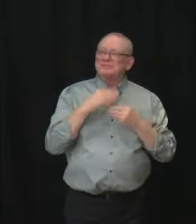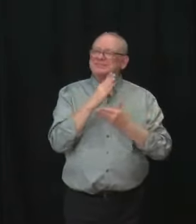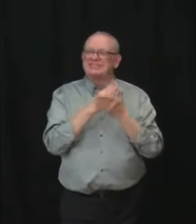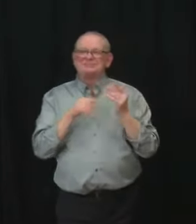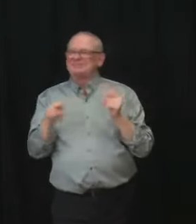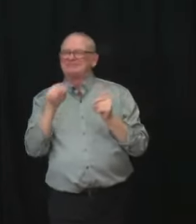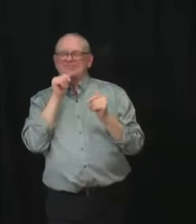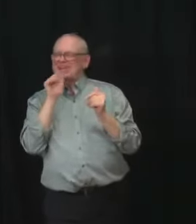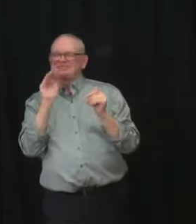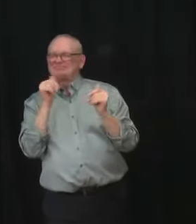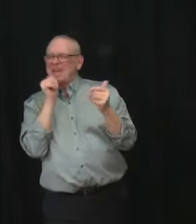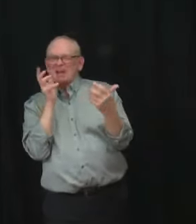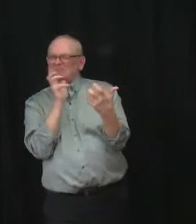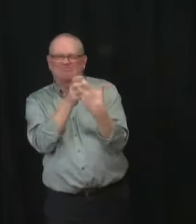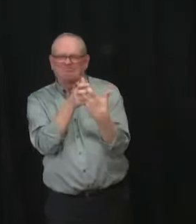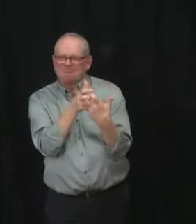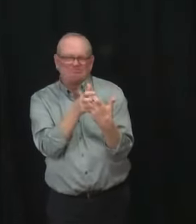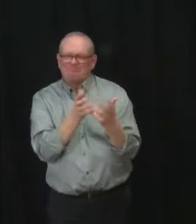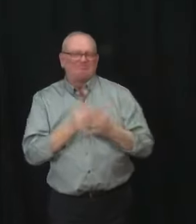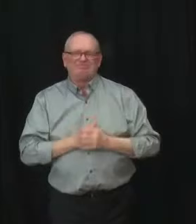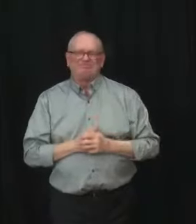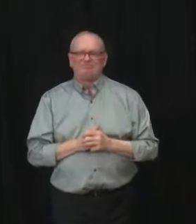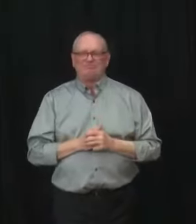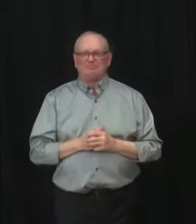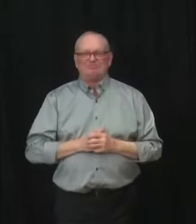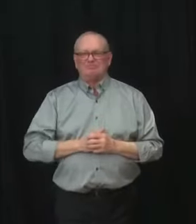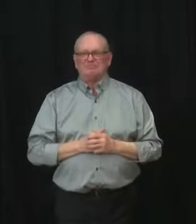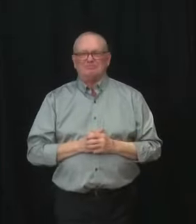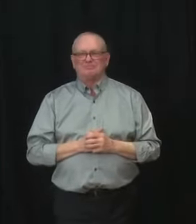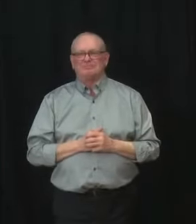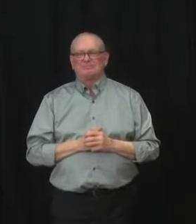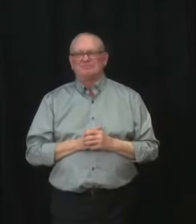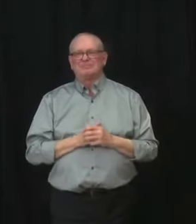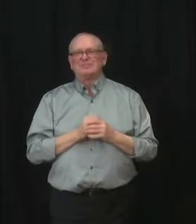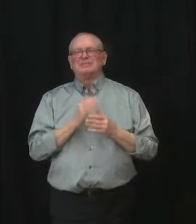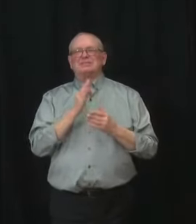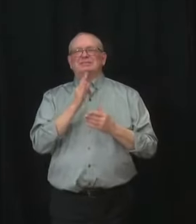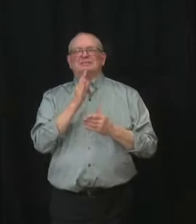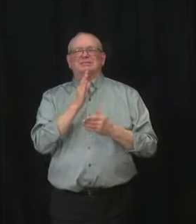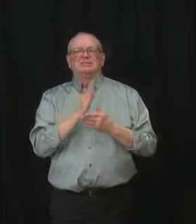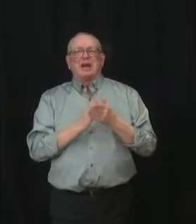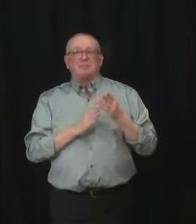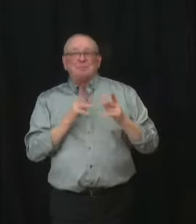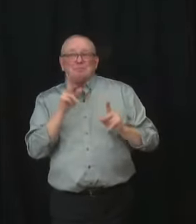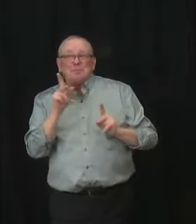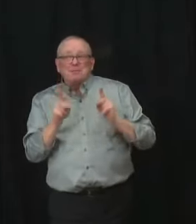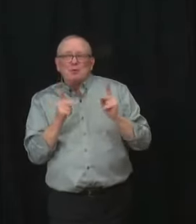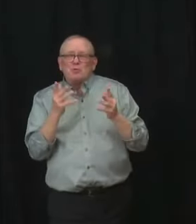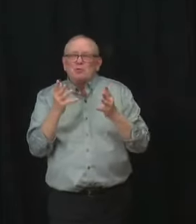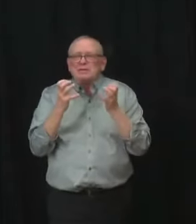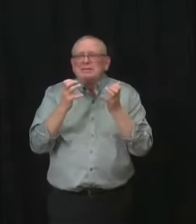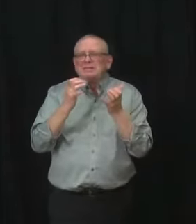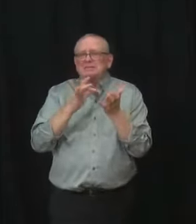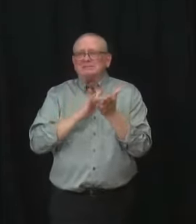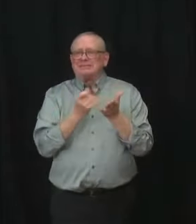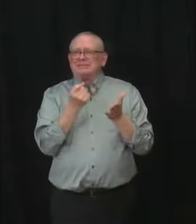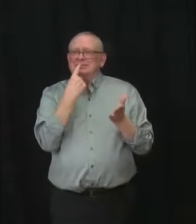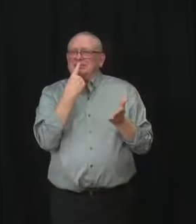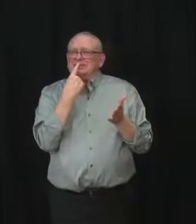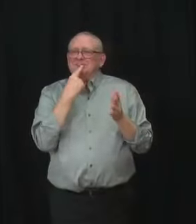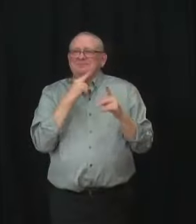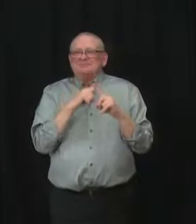access Paxlovid or Citrovimab, the other currently approved COVID-19 treatment, but supplies are limited at this time.